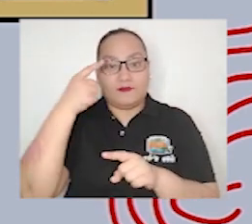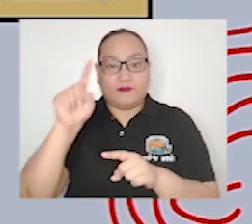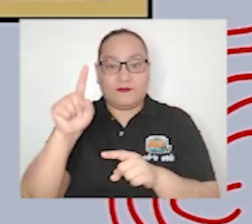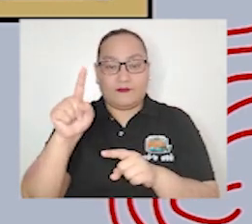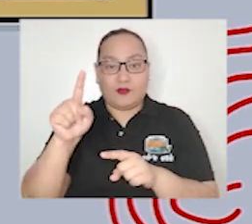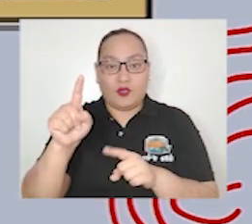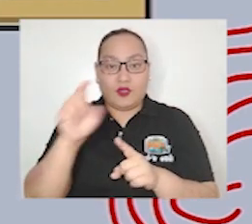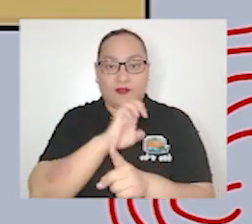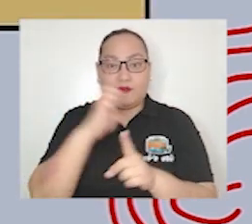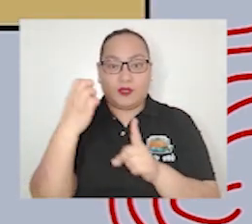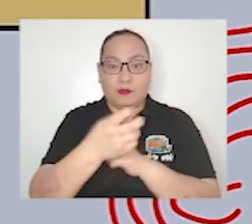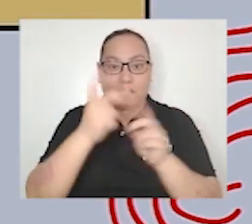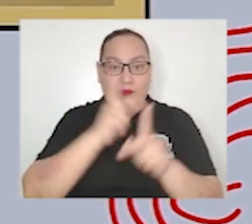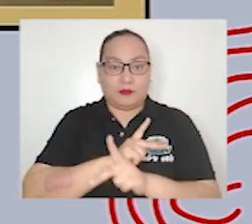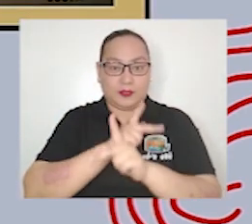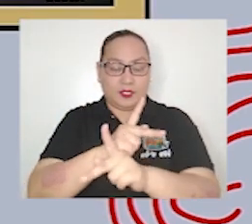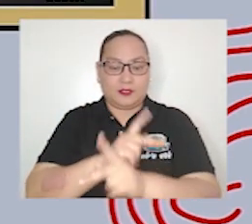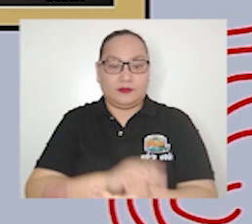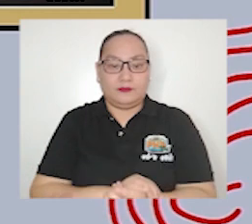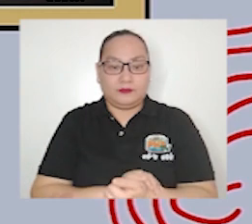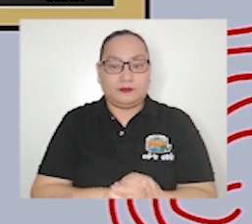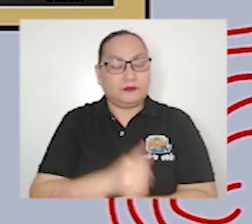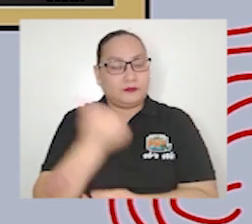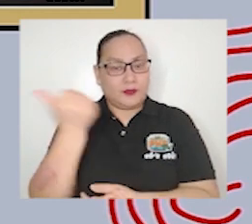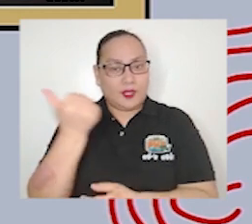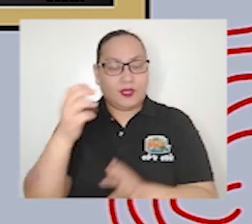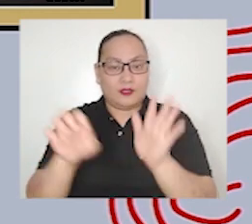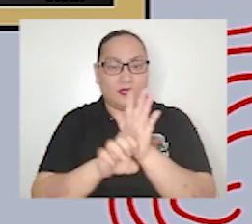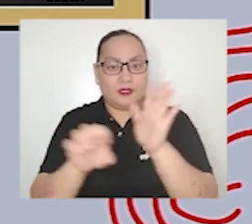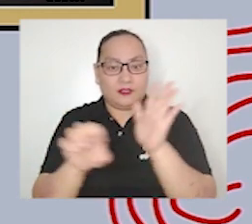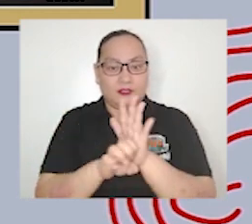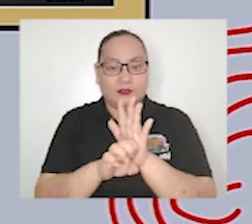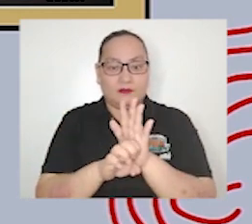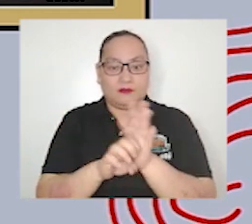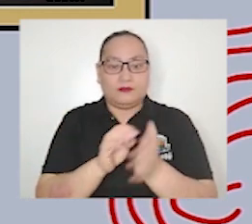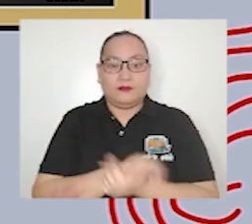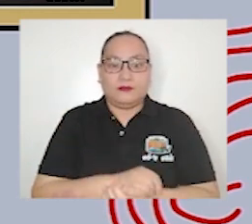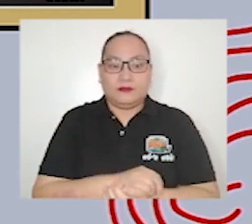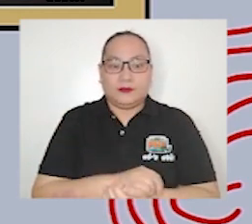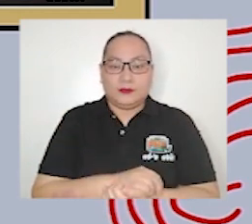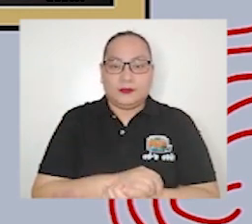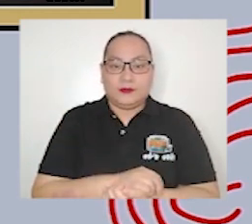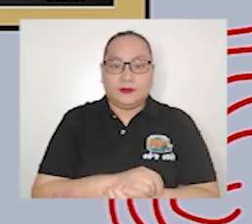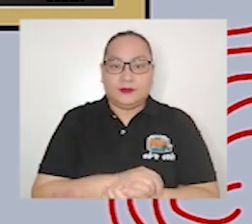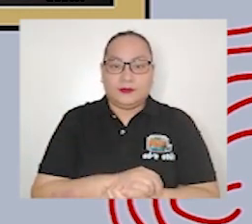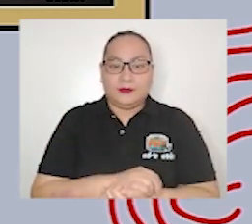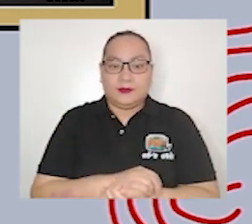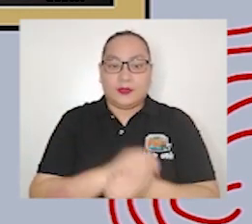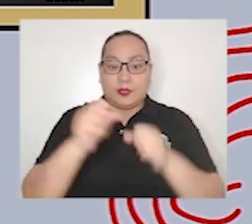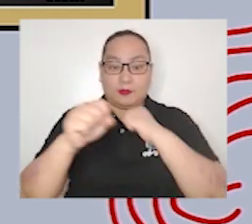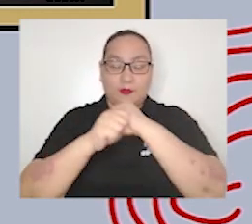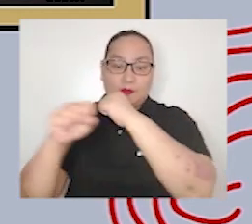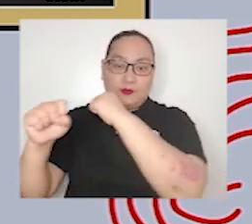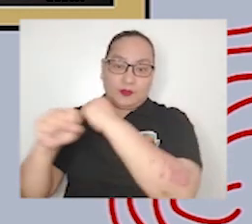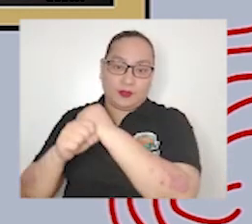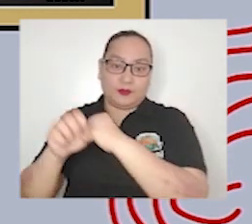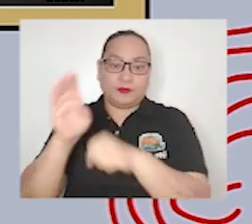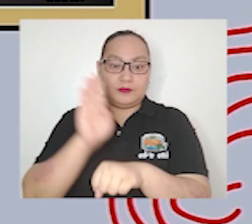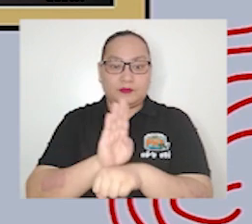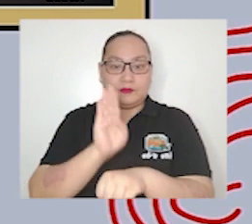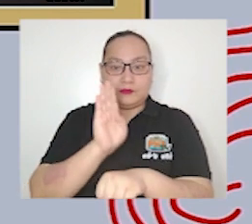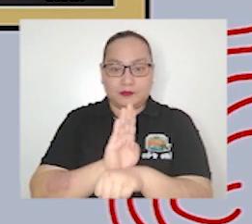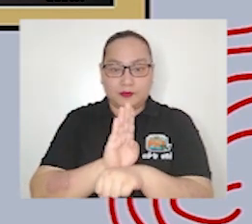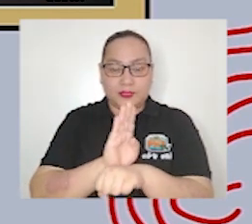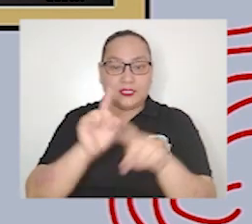another example from a car rental it is promoting the business but at the same time it has a